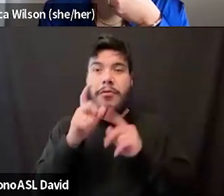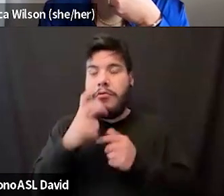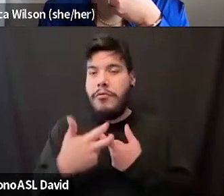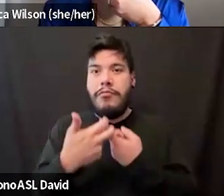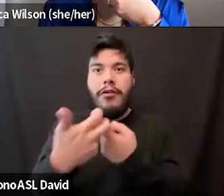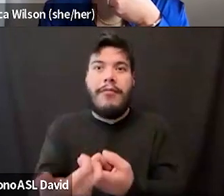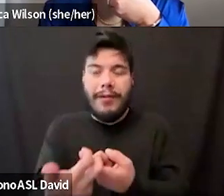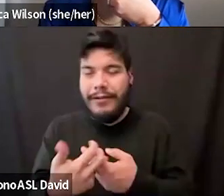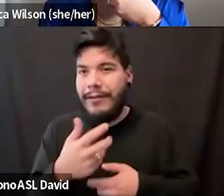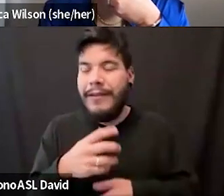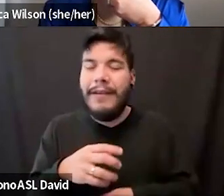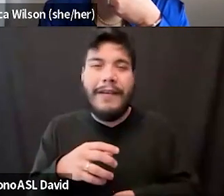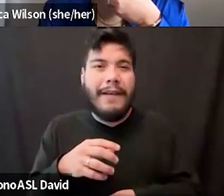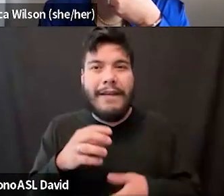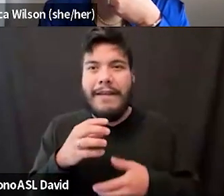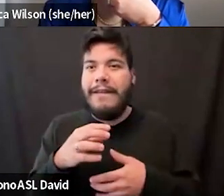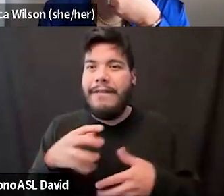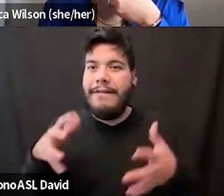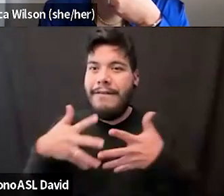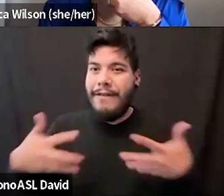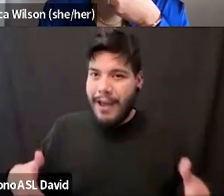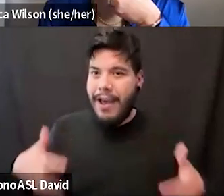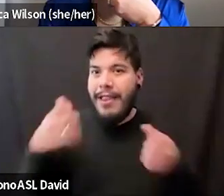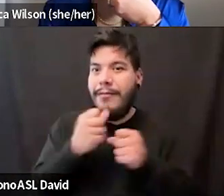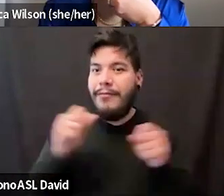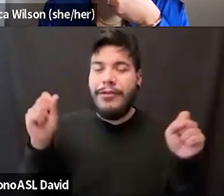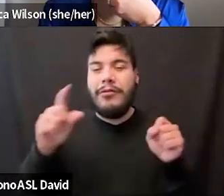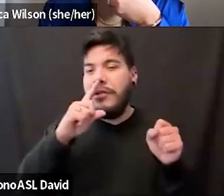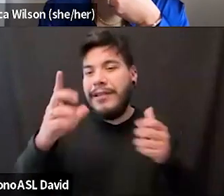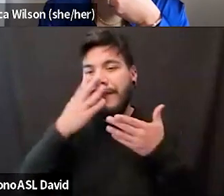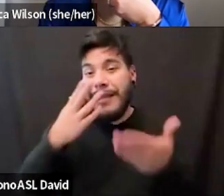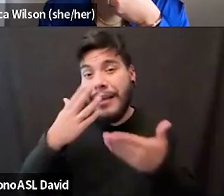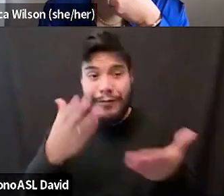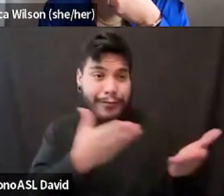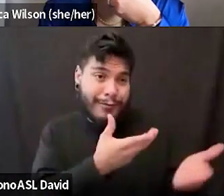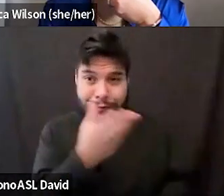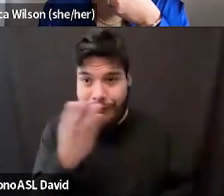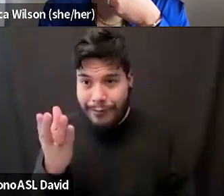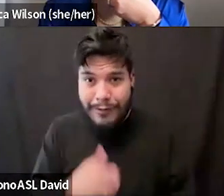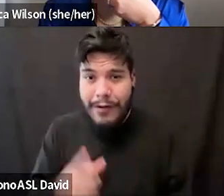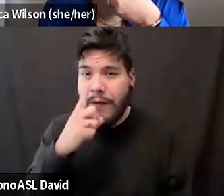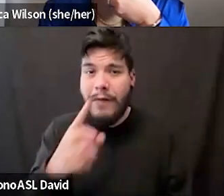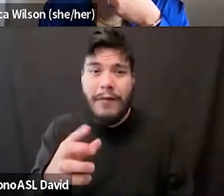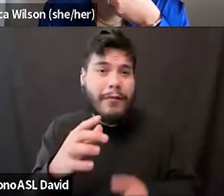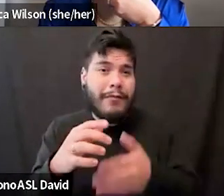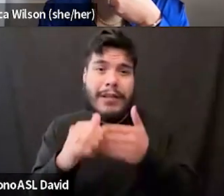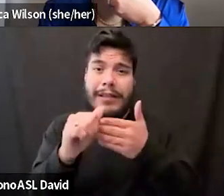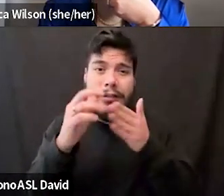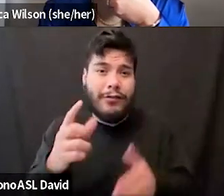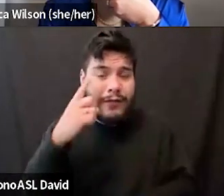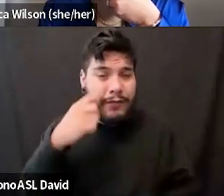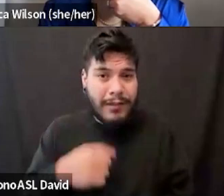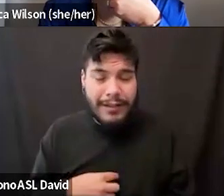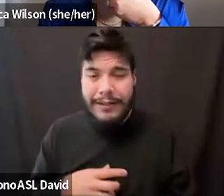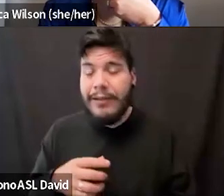fat liberation. Um, and so, um, I just want to thank the three of you for being trailblazers. Um, but I also